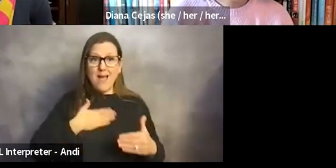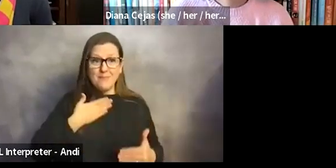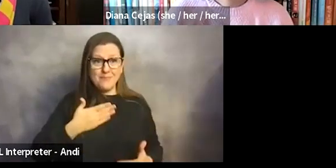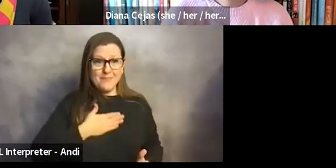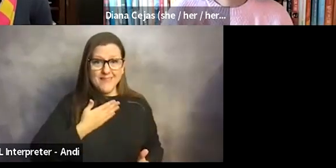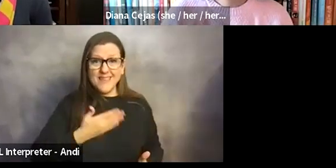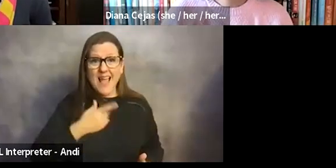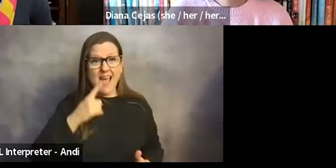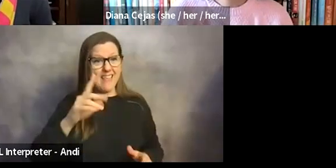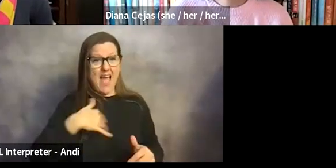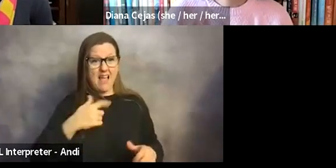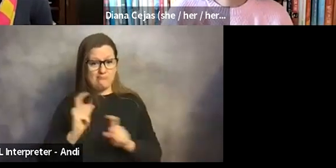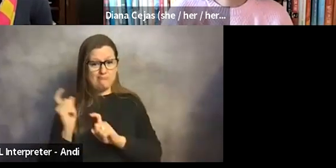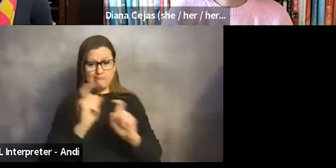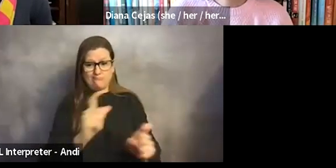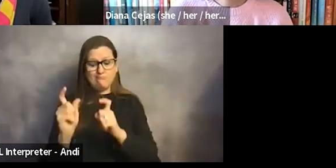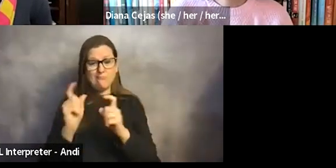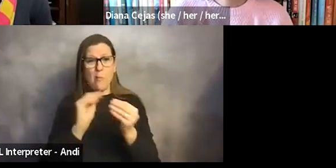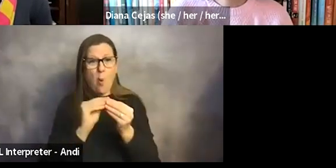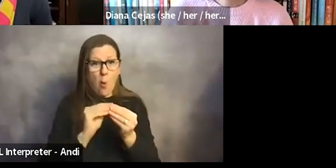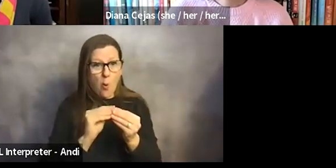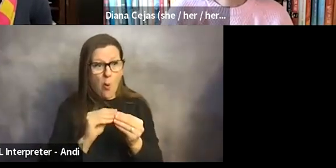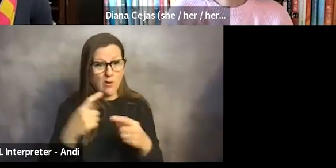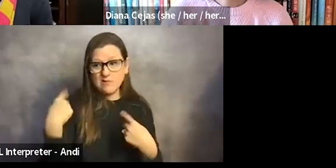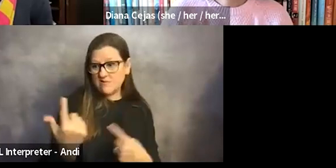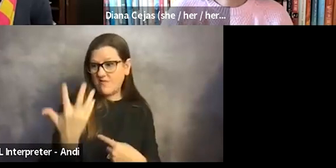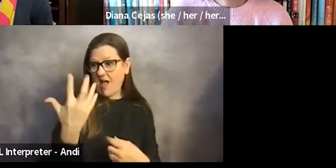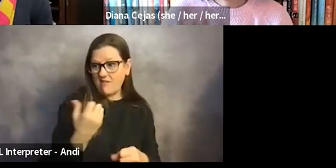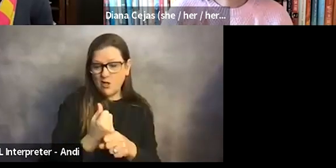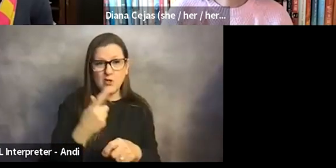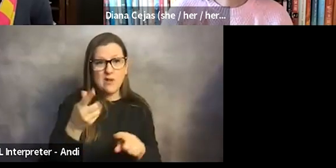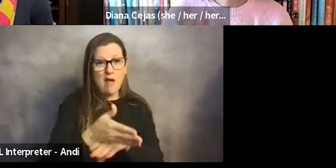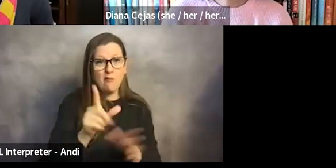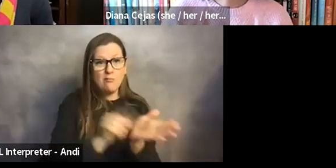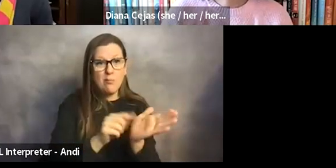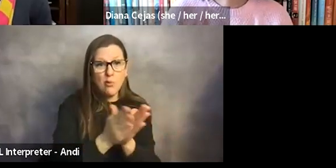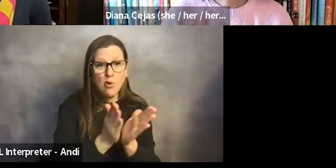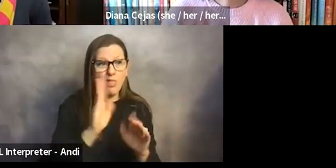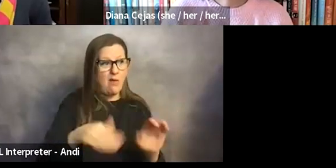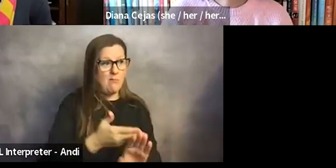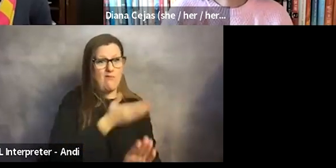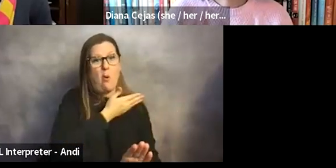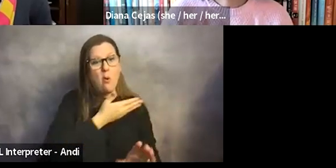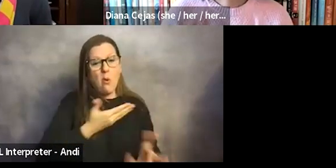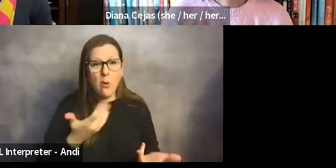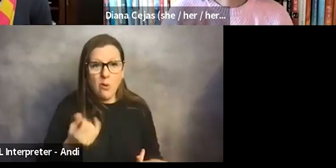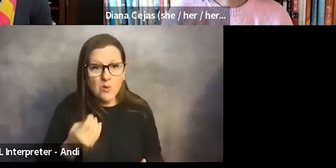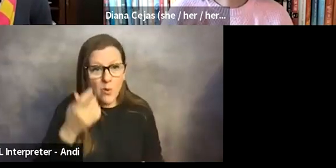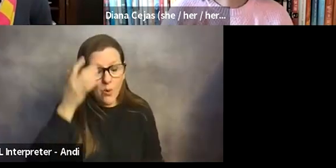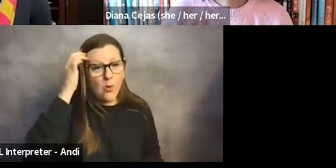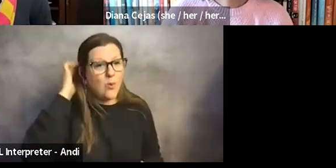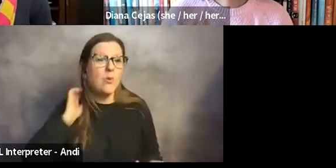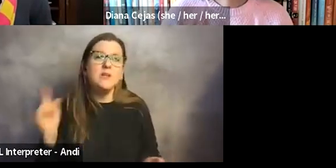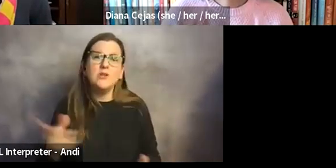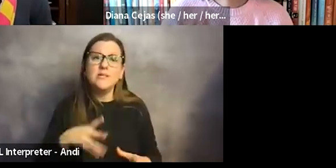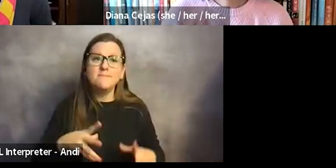in the five years or six years since I published that than I did in the 15 years prior to that publication. So I think embrace what